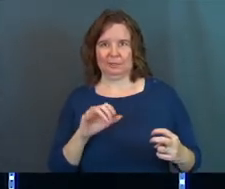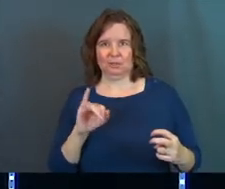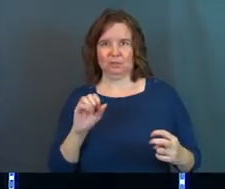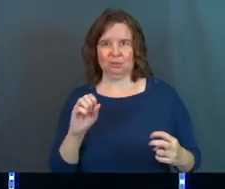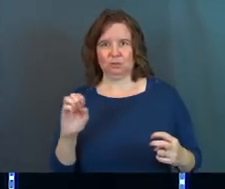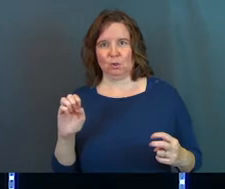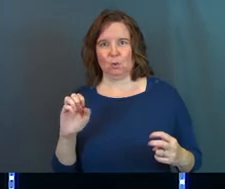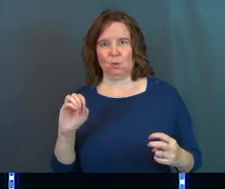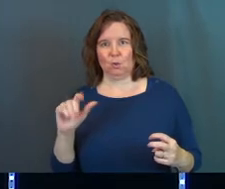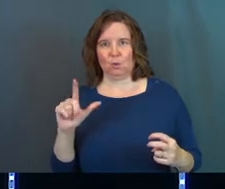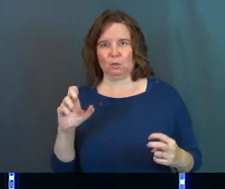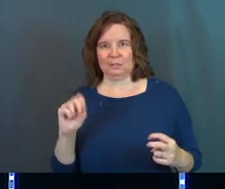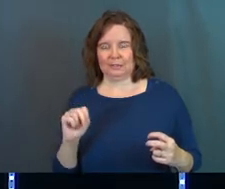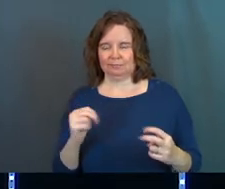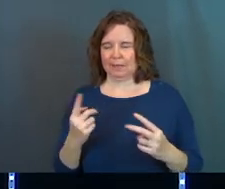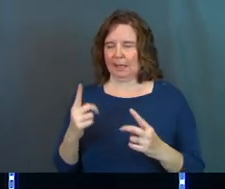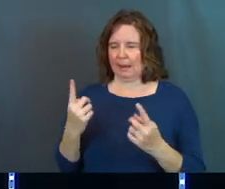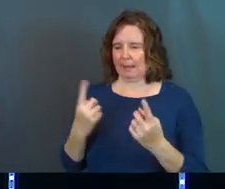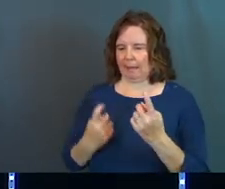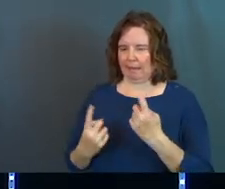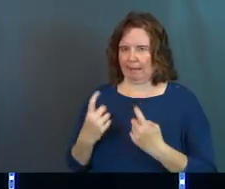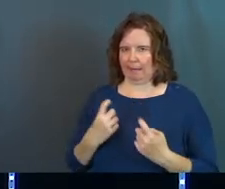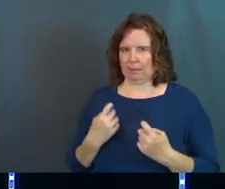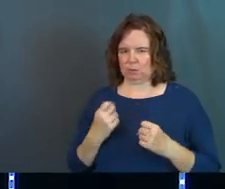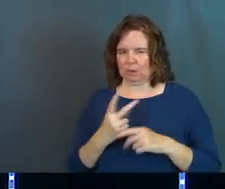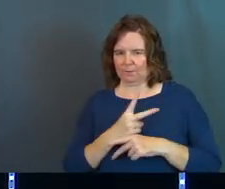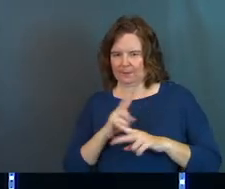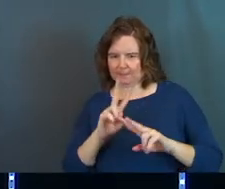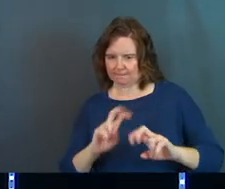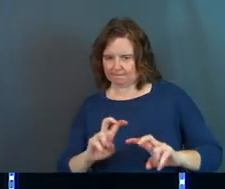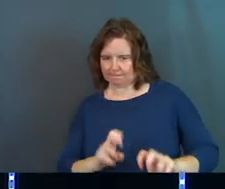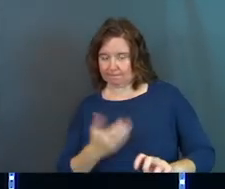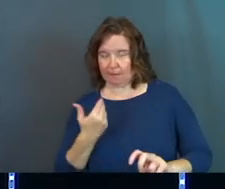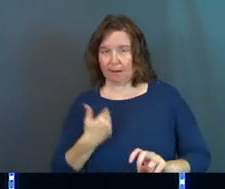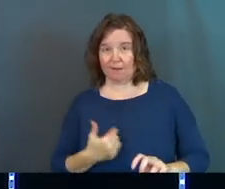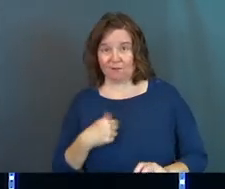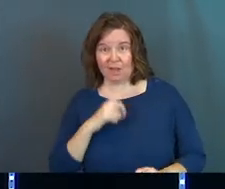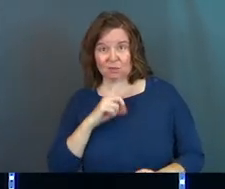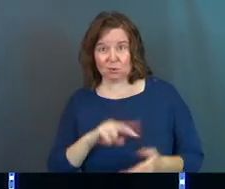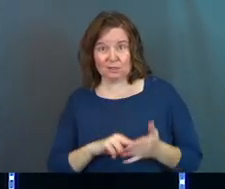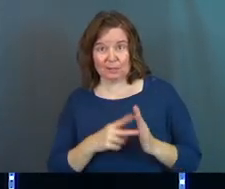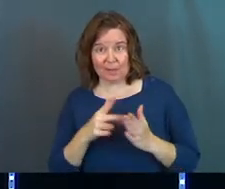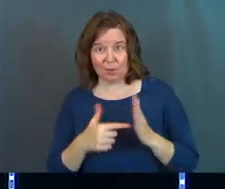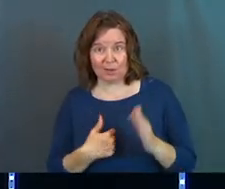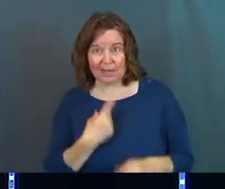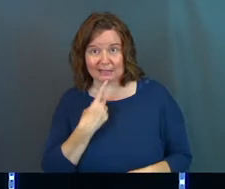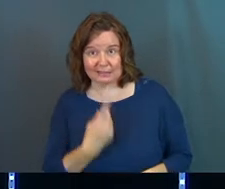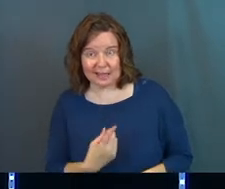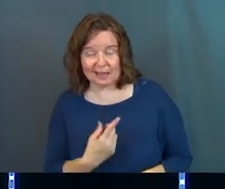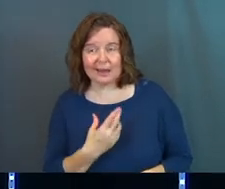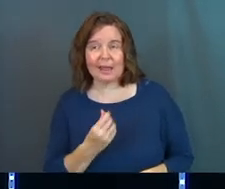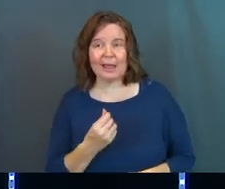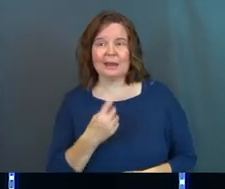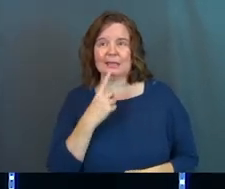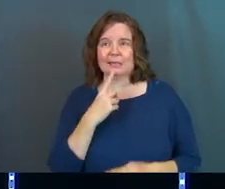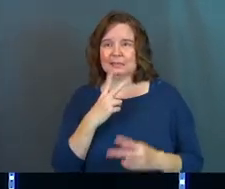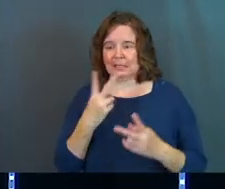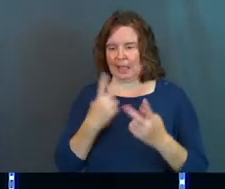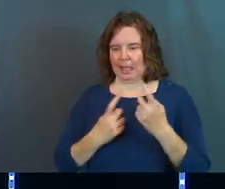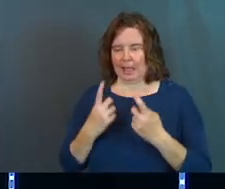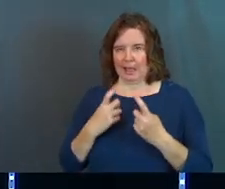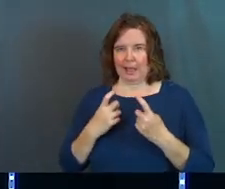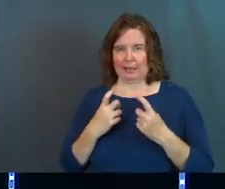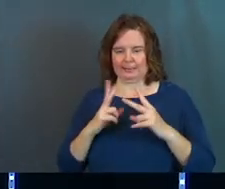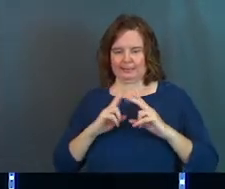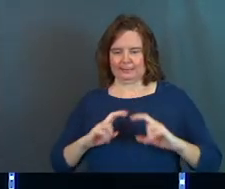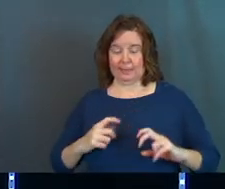Olson, and he asked me questions, trying to figure out whether or not I truly meant what I had said, and he's sitting here asking me